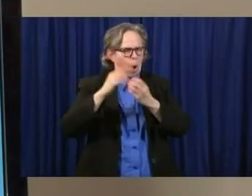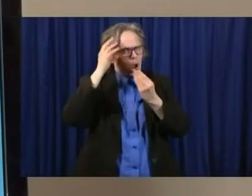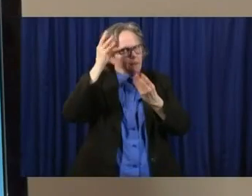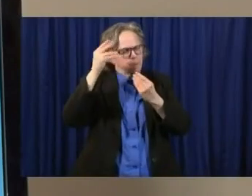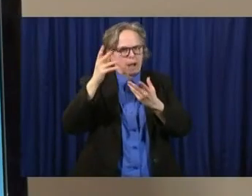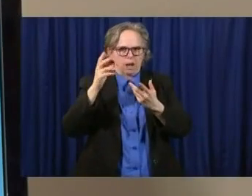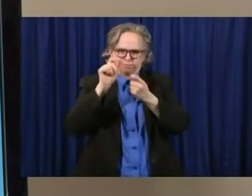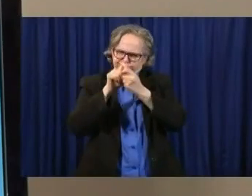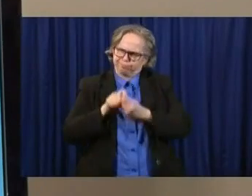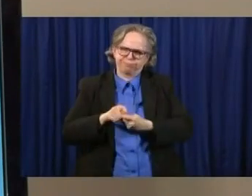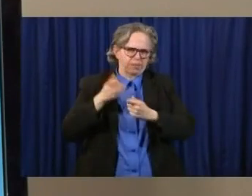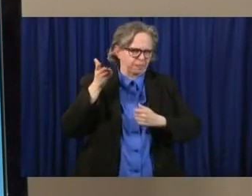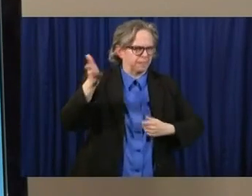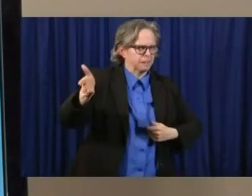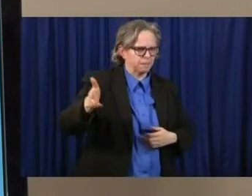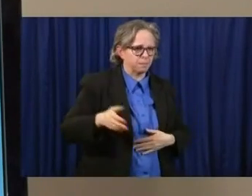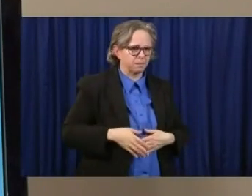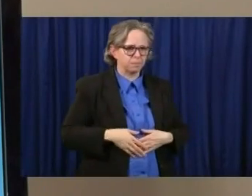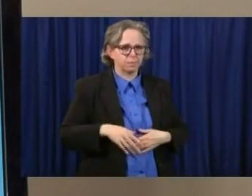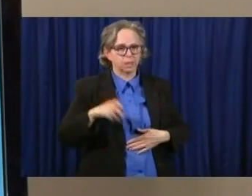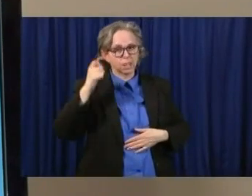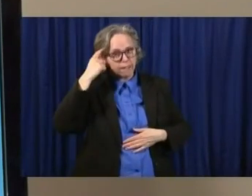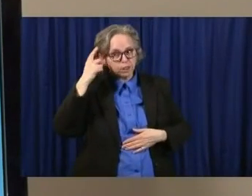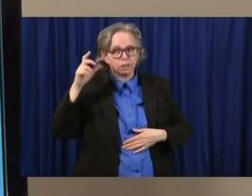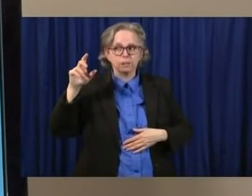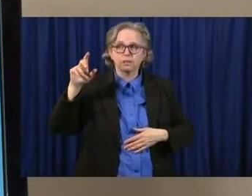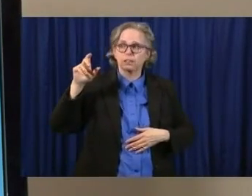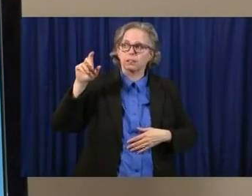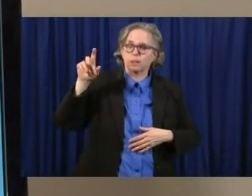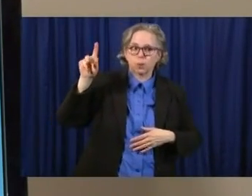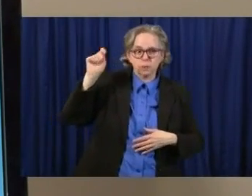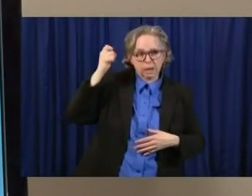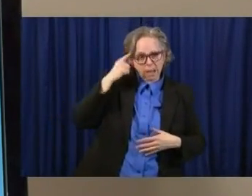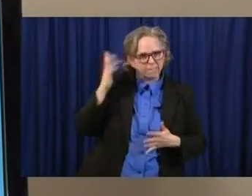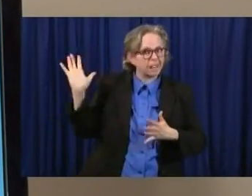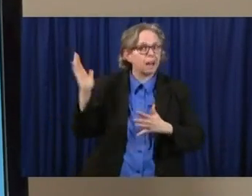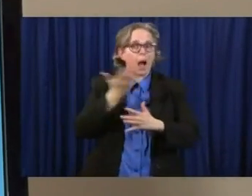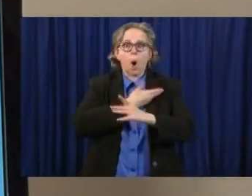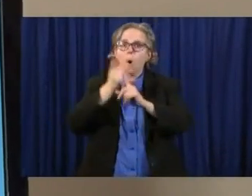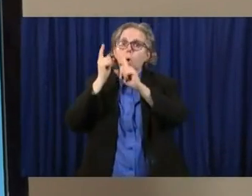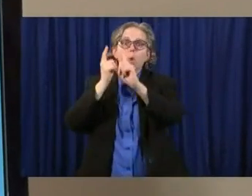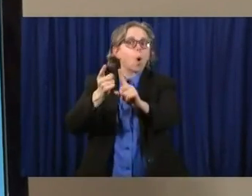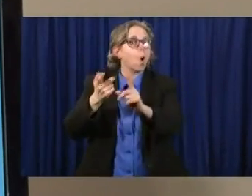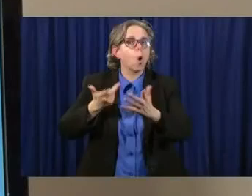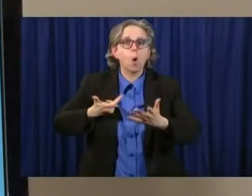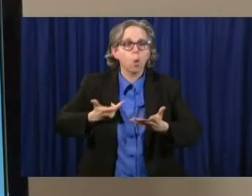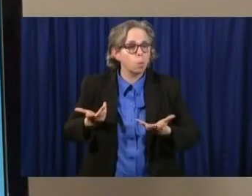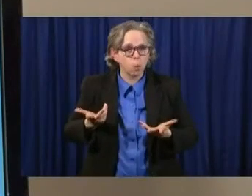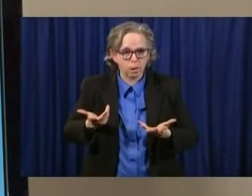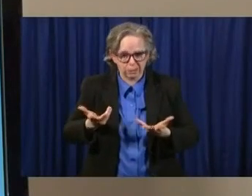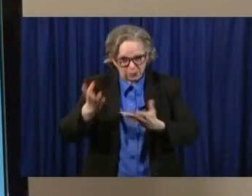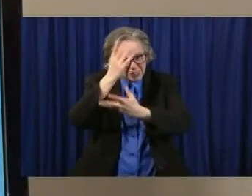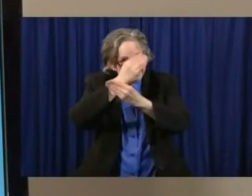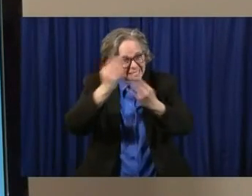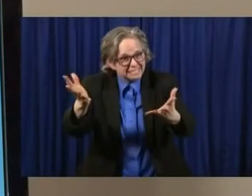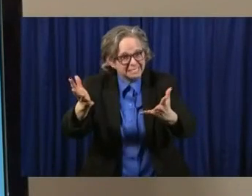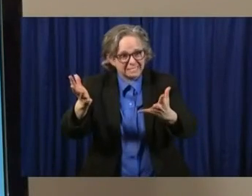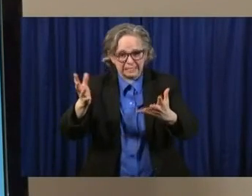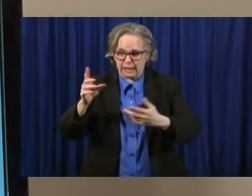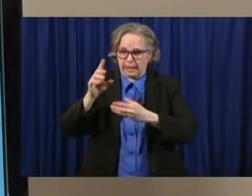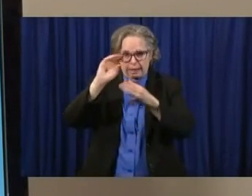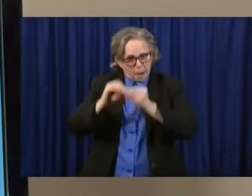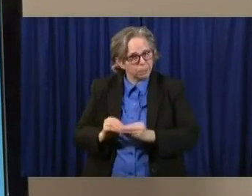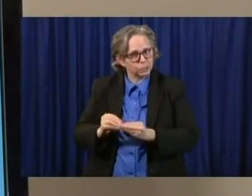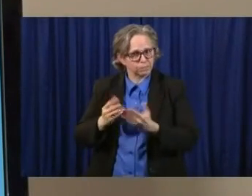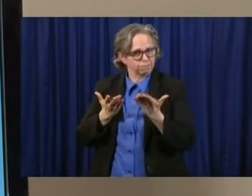and lieutenant governor's main initiatives for our state, our whole enterprise, is to set the data free, get you the information. We know